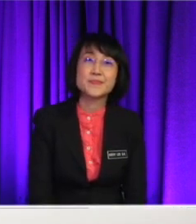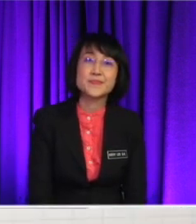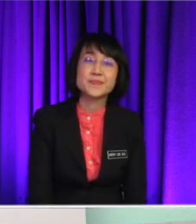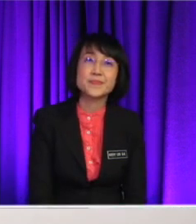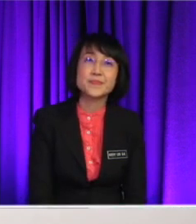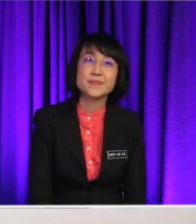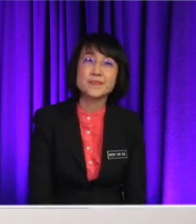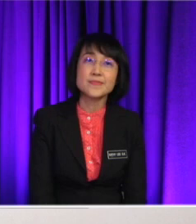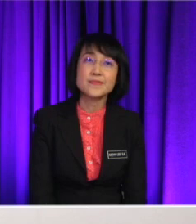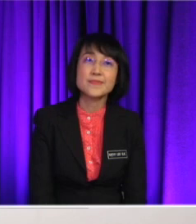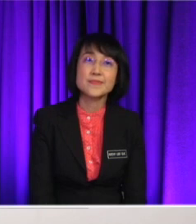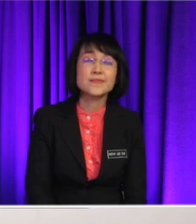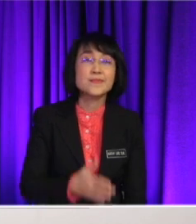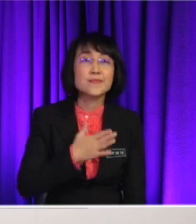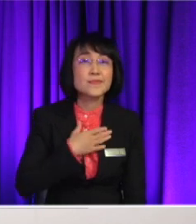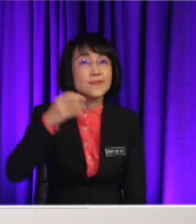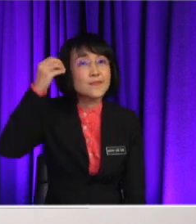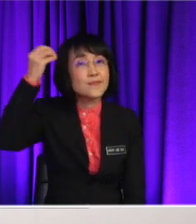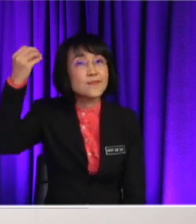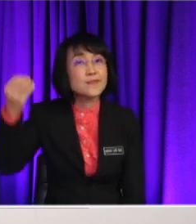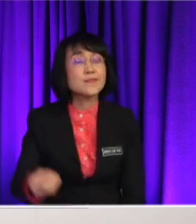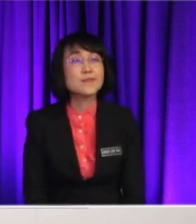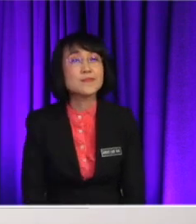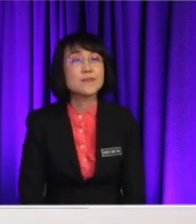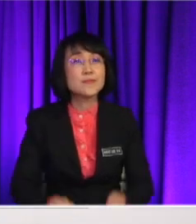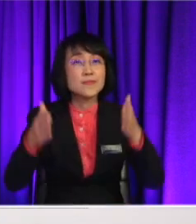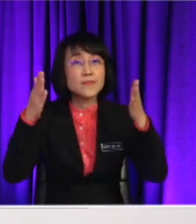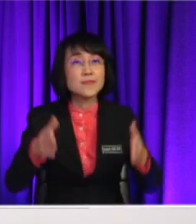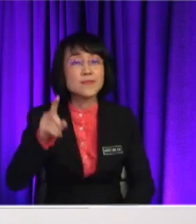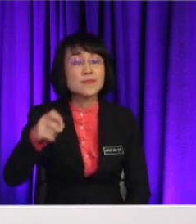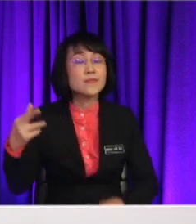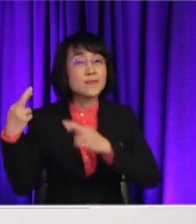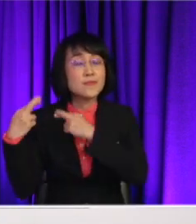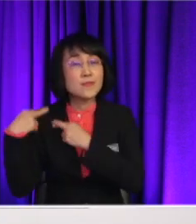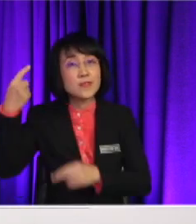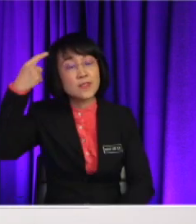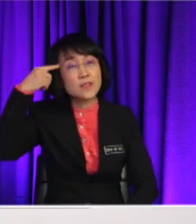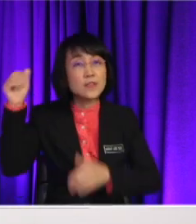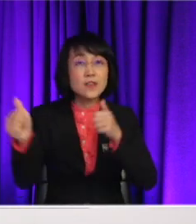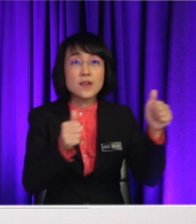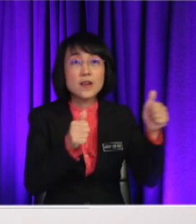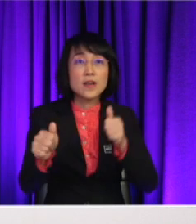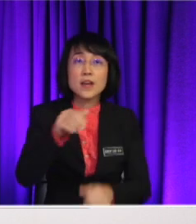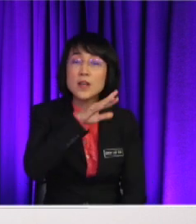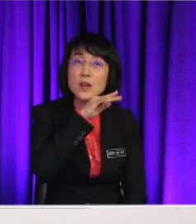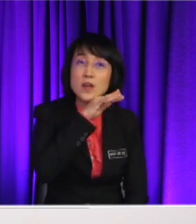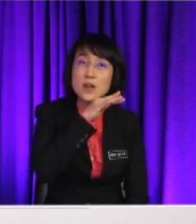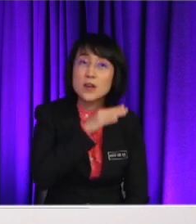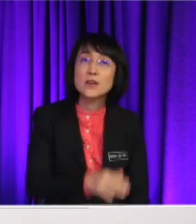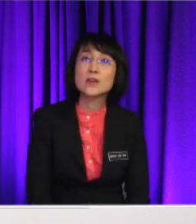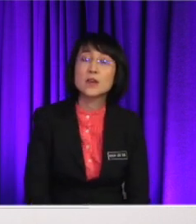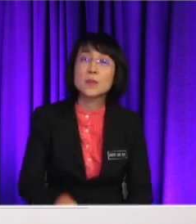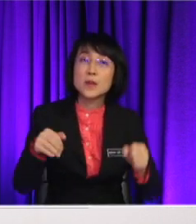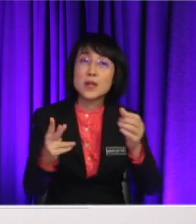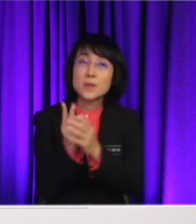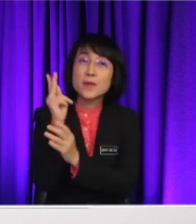So, from my point of view, the citizen must be responsible for the air pollution. The citizens can plant and grow as many